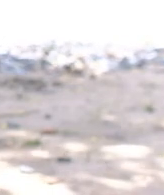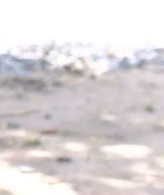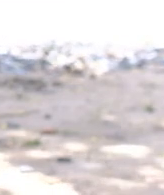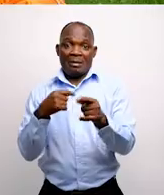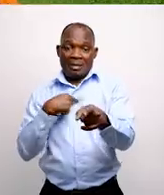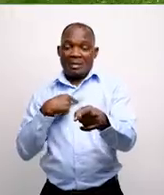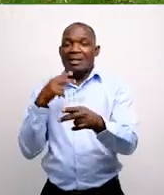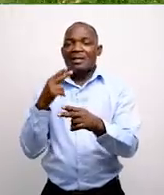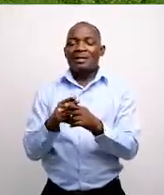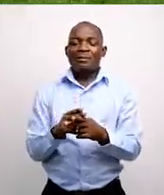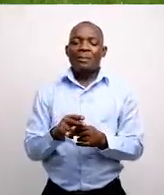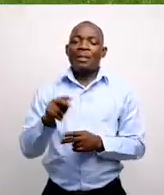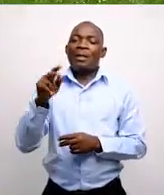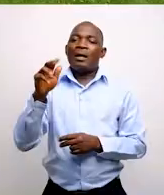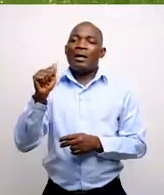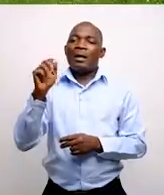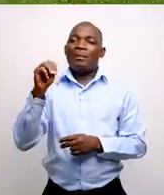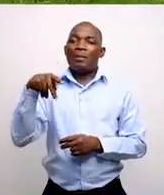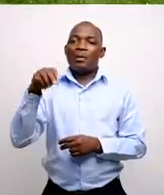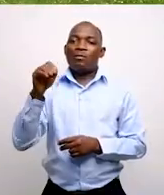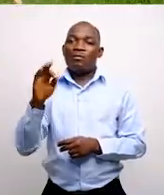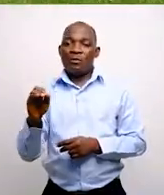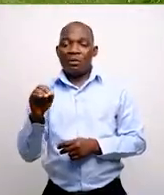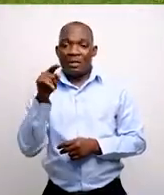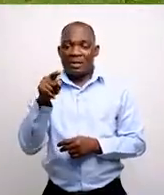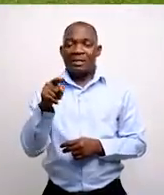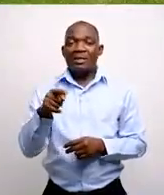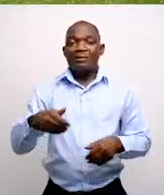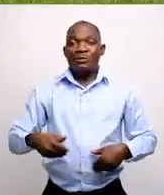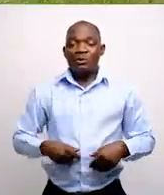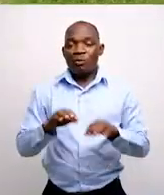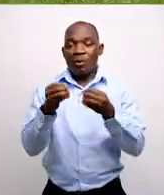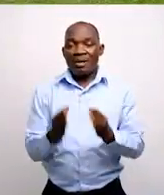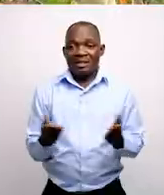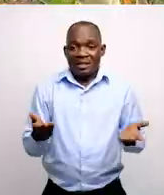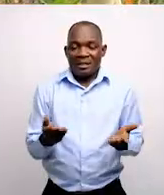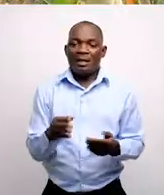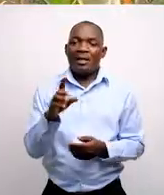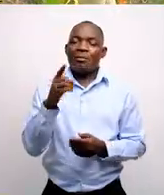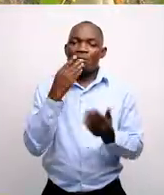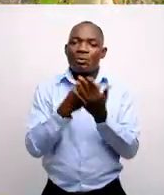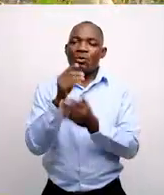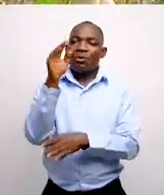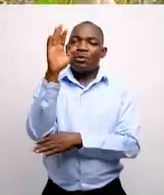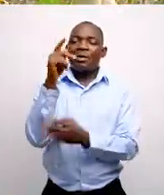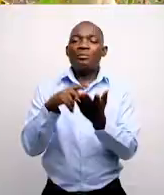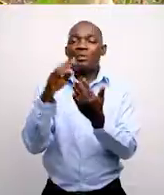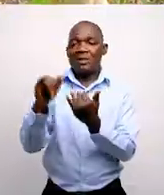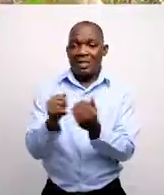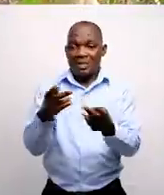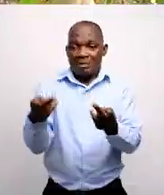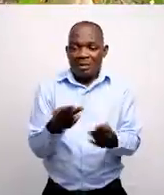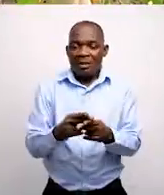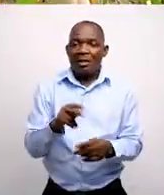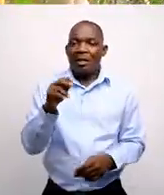My name is Kinsli Kweisi Ampofu, and I am the youth organizer for the Diapa project